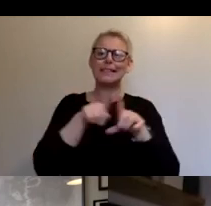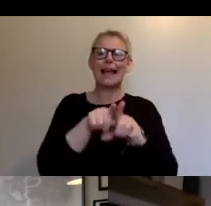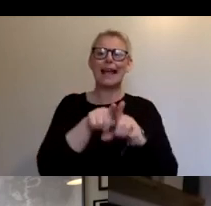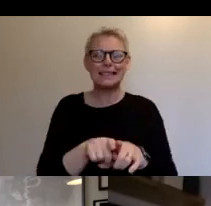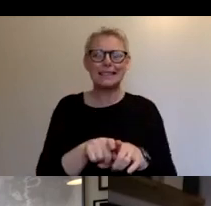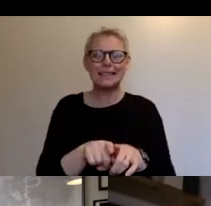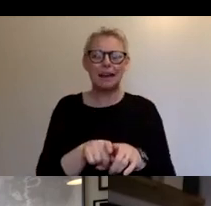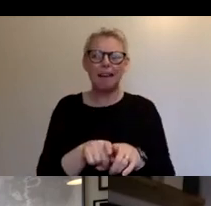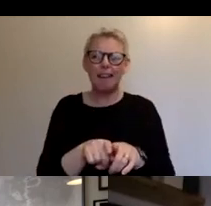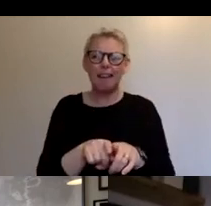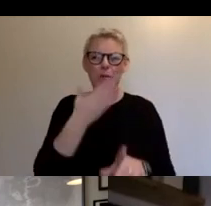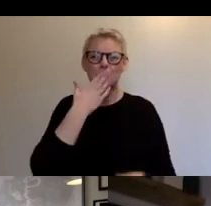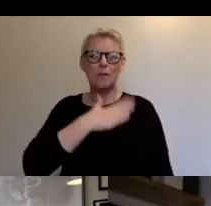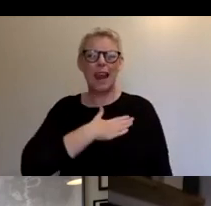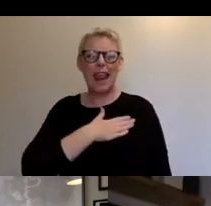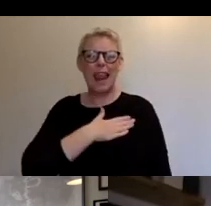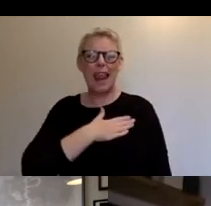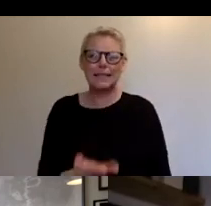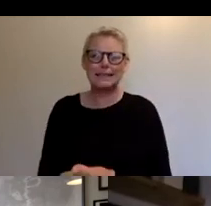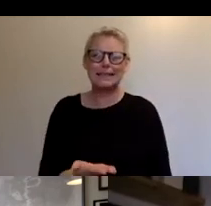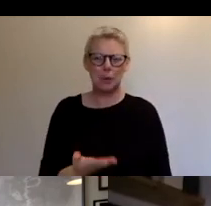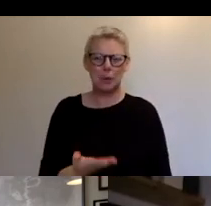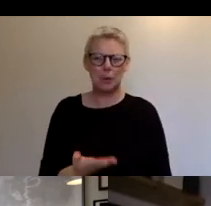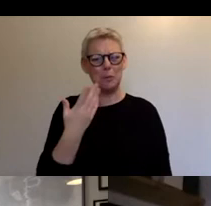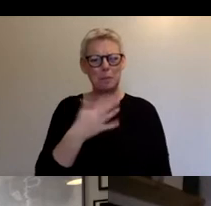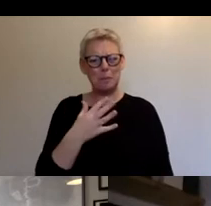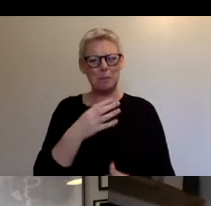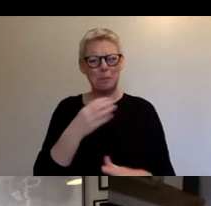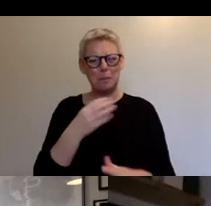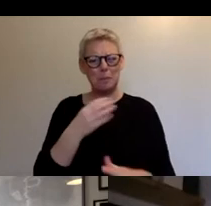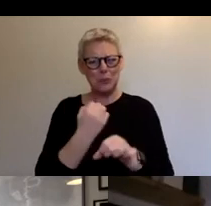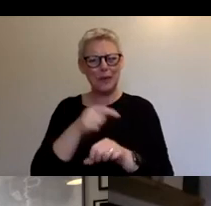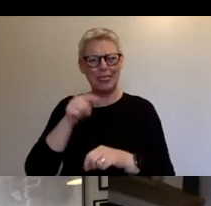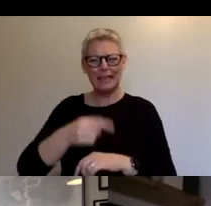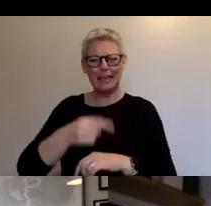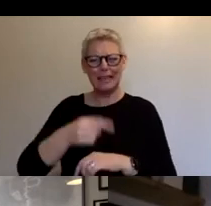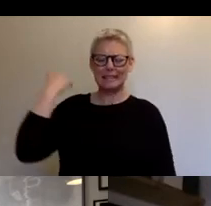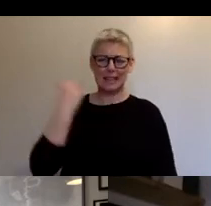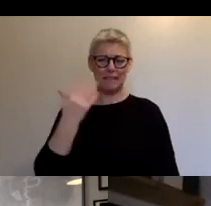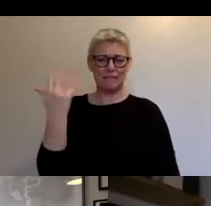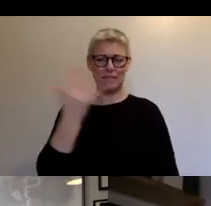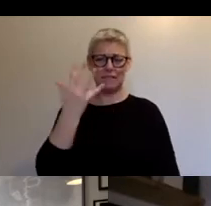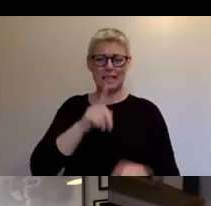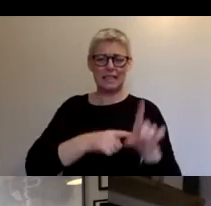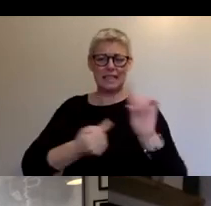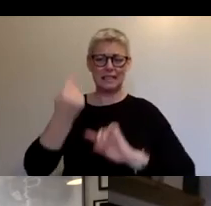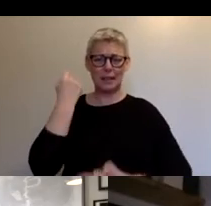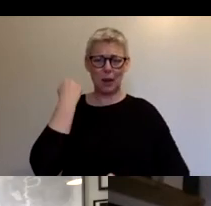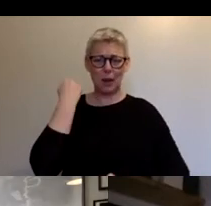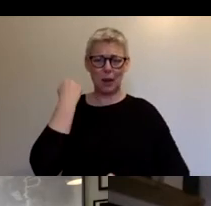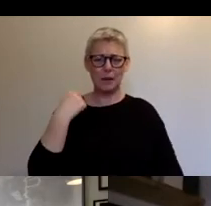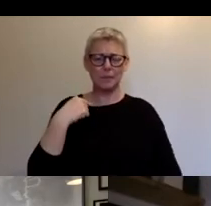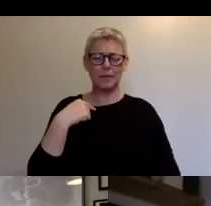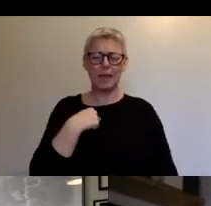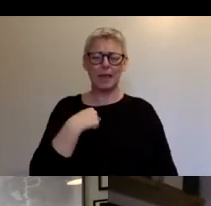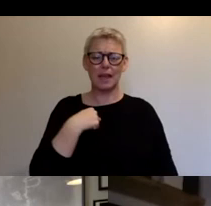ways. Um, 15 years ago, when I wrote the MA thesis, I was looking at NT live. That's how long